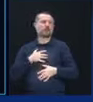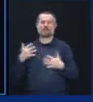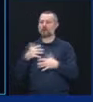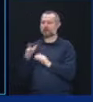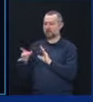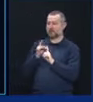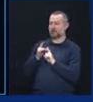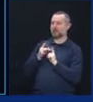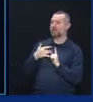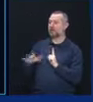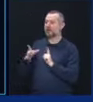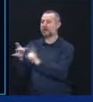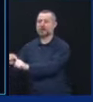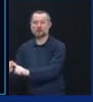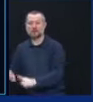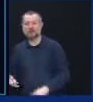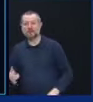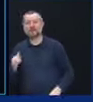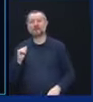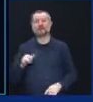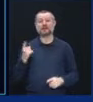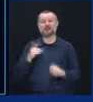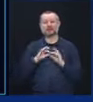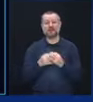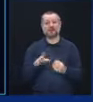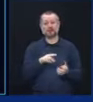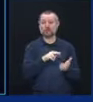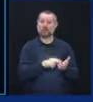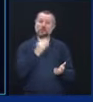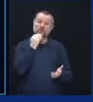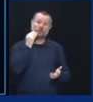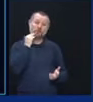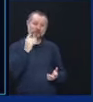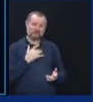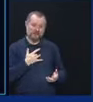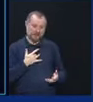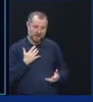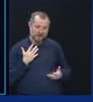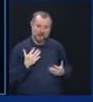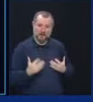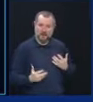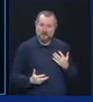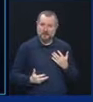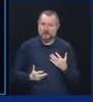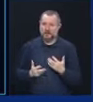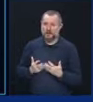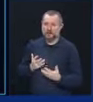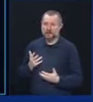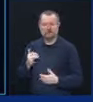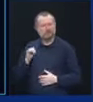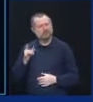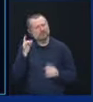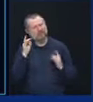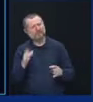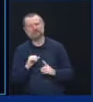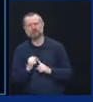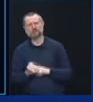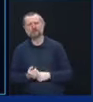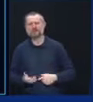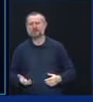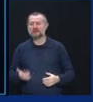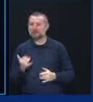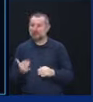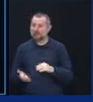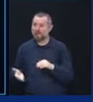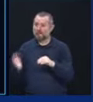Being in a nurse, having a person in a nursing home is a terrible situation to begin with. That they